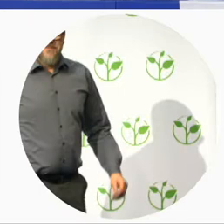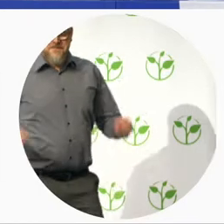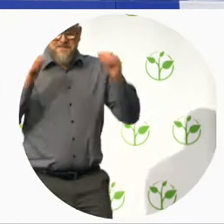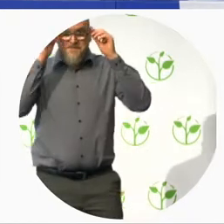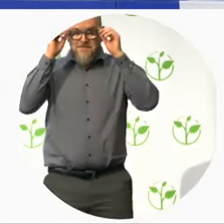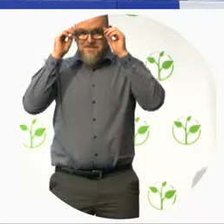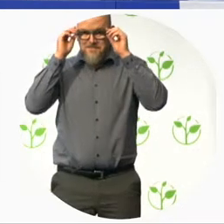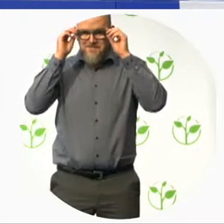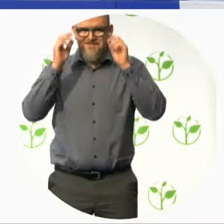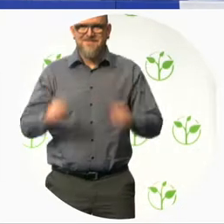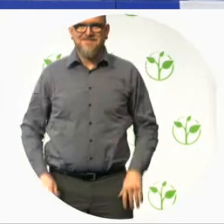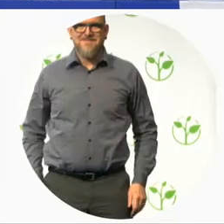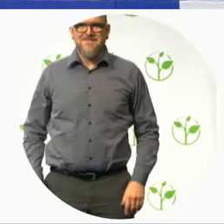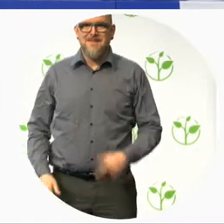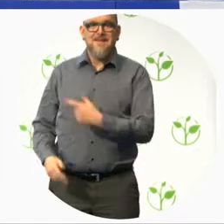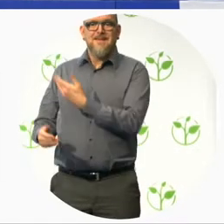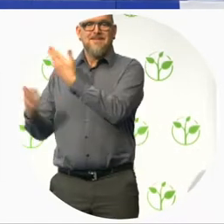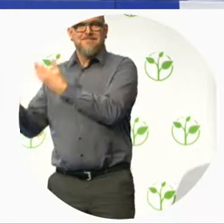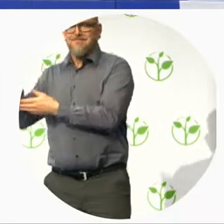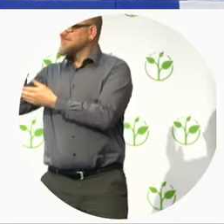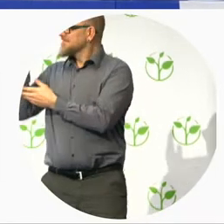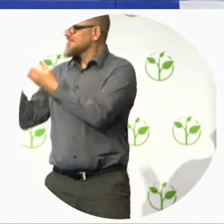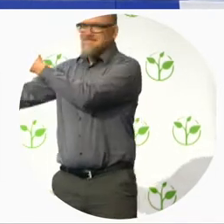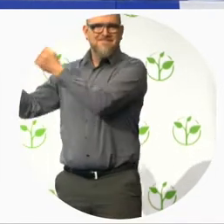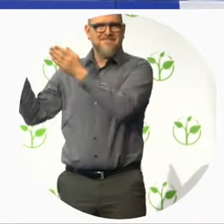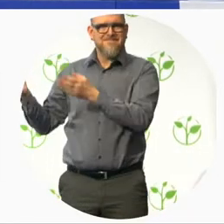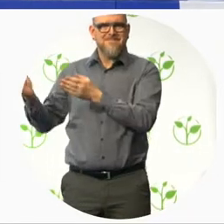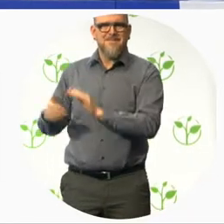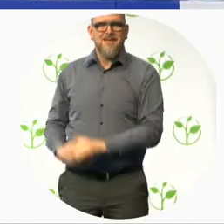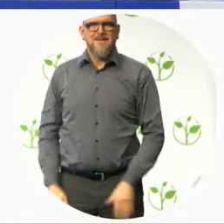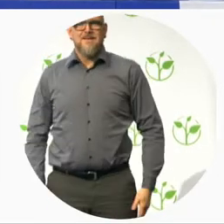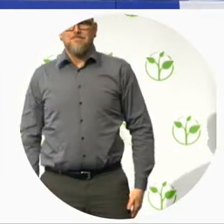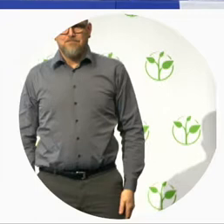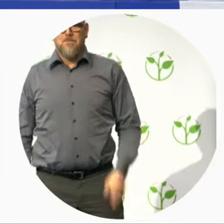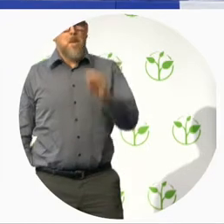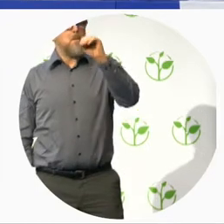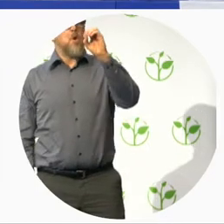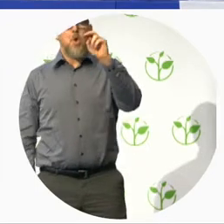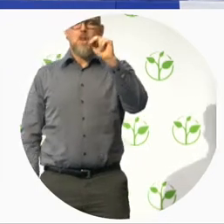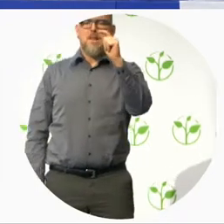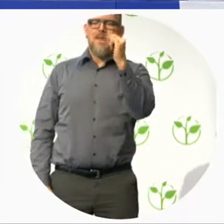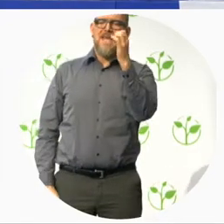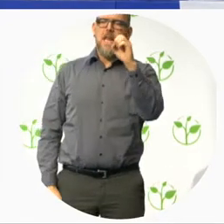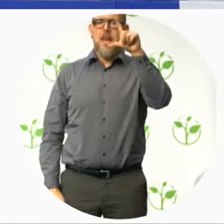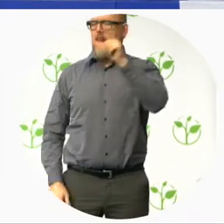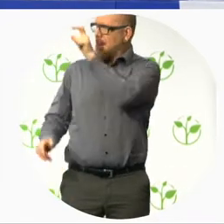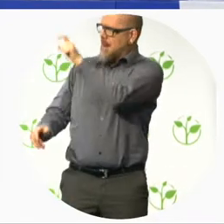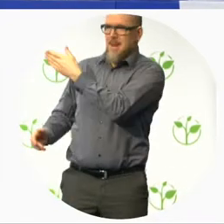He has an extensive experience in implementing accessibility and making use of those